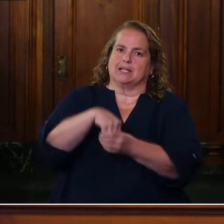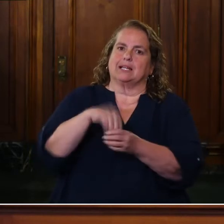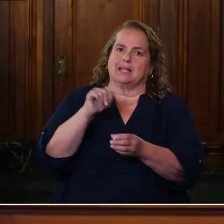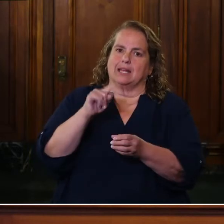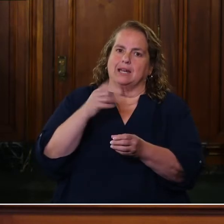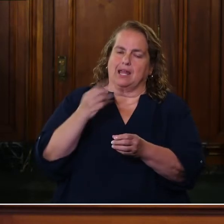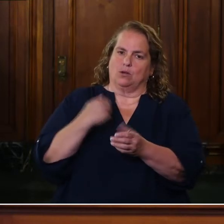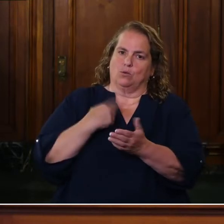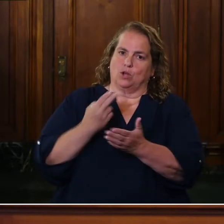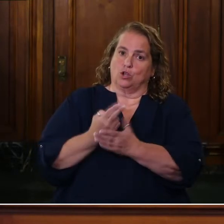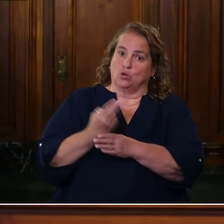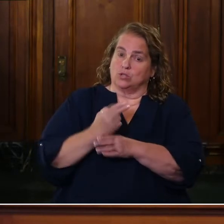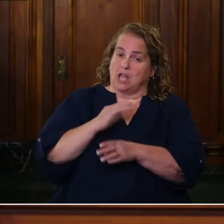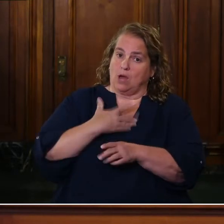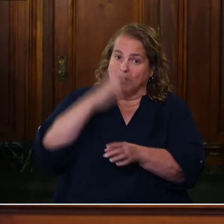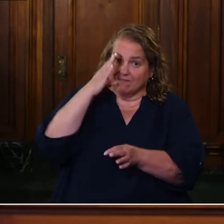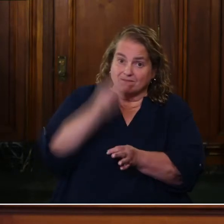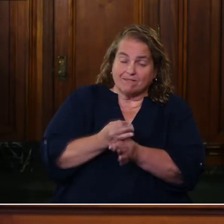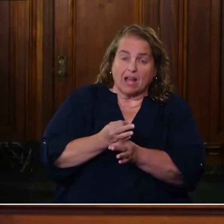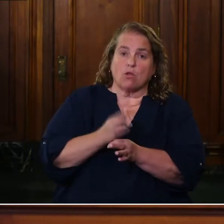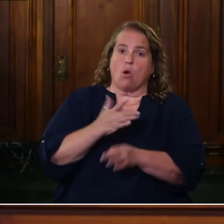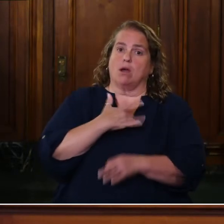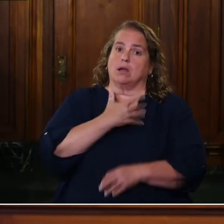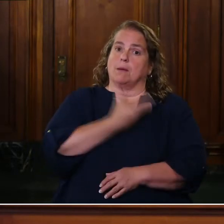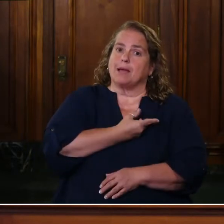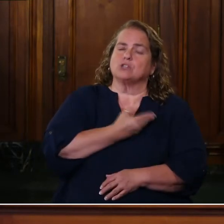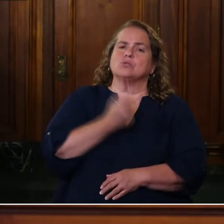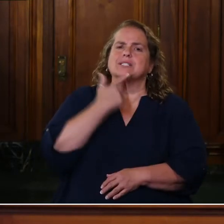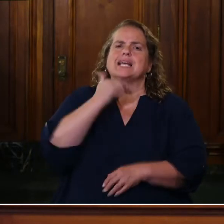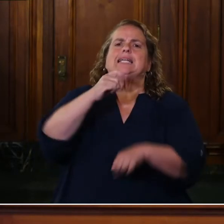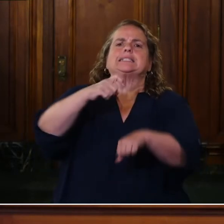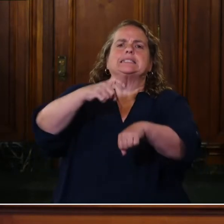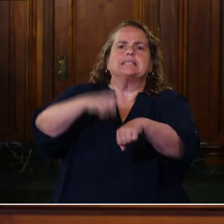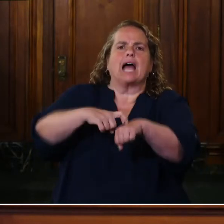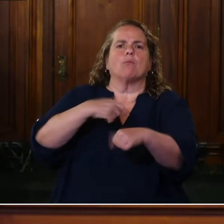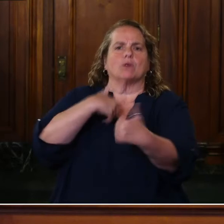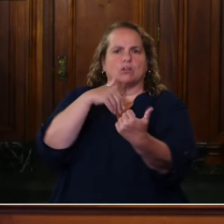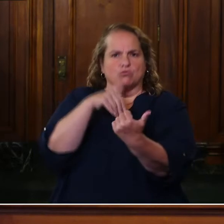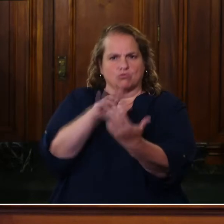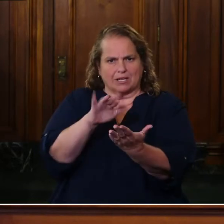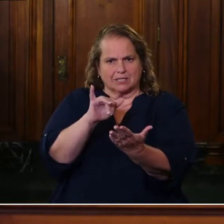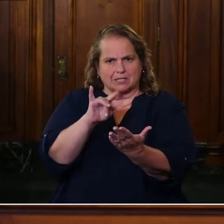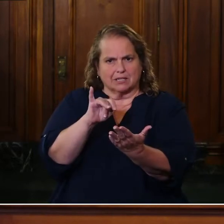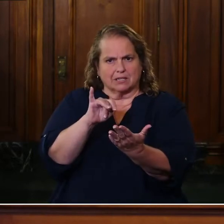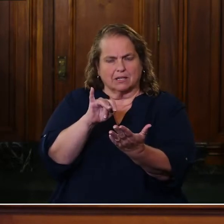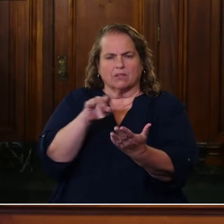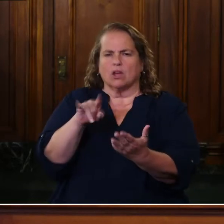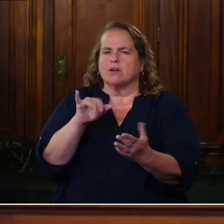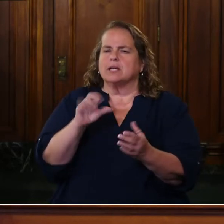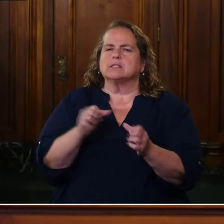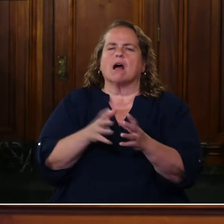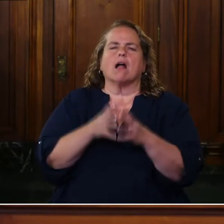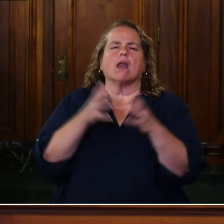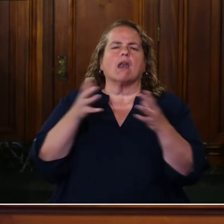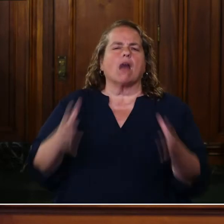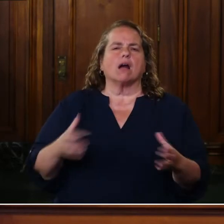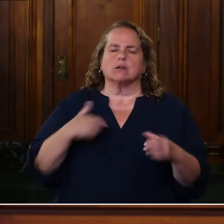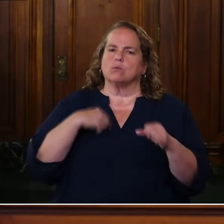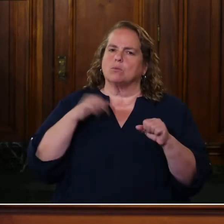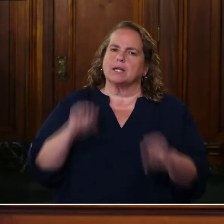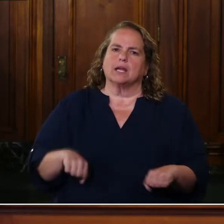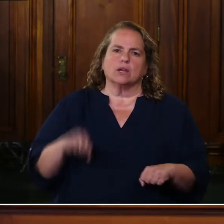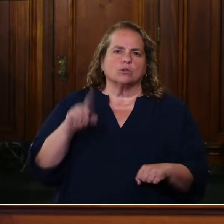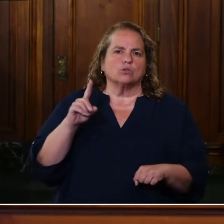whether it's our faith or our compassion to say that it is time that we address them, that there is a lot that we can do